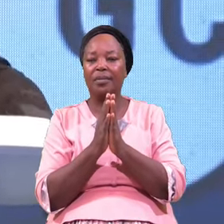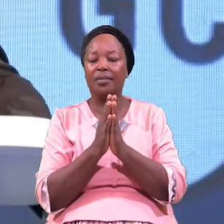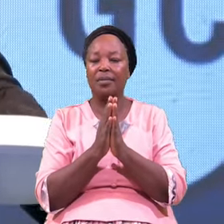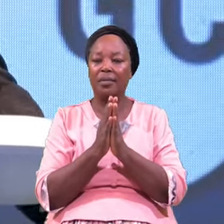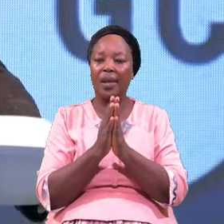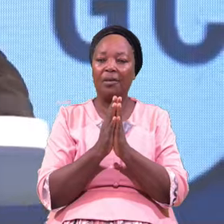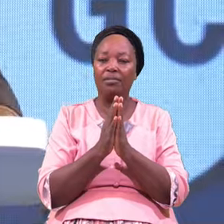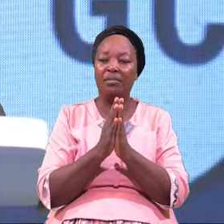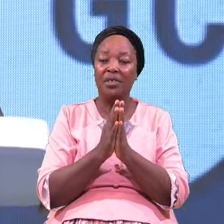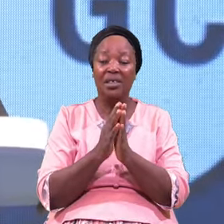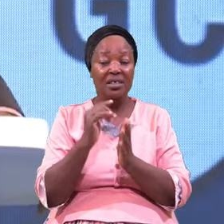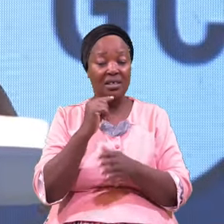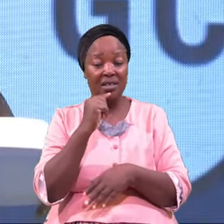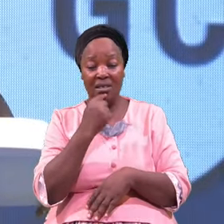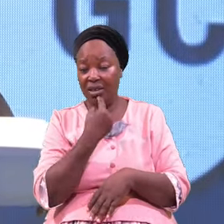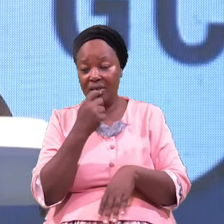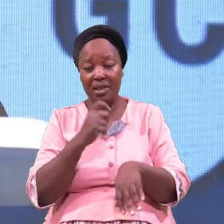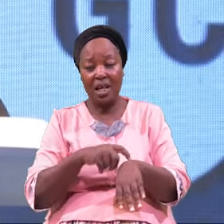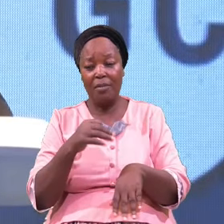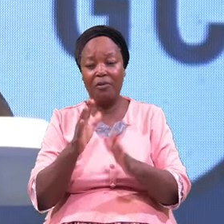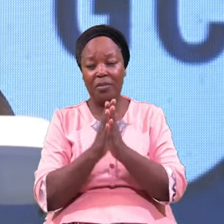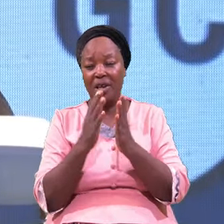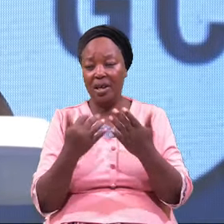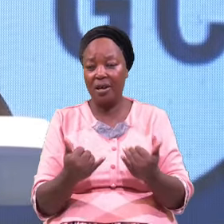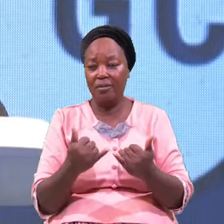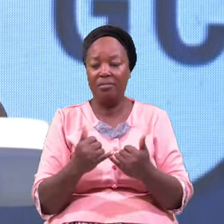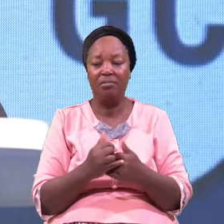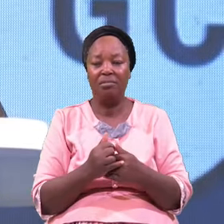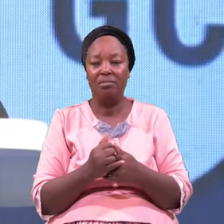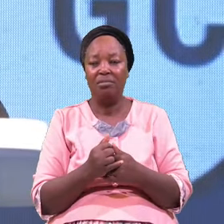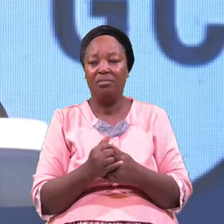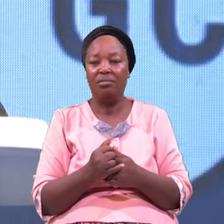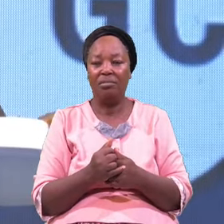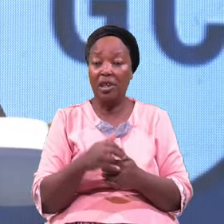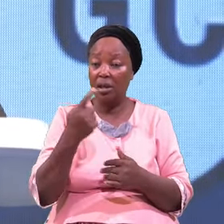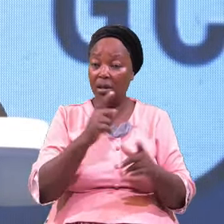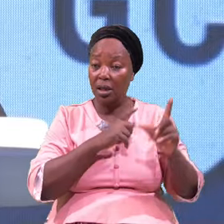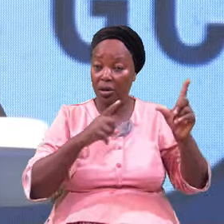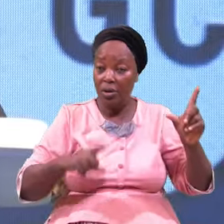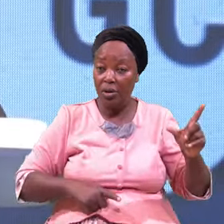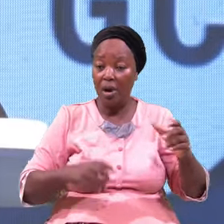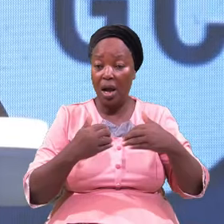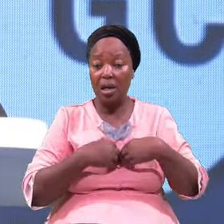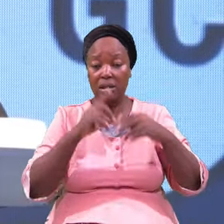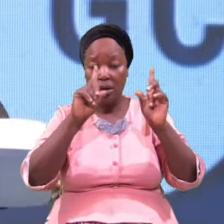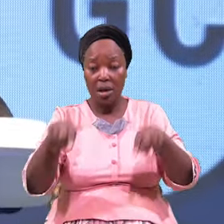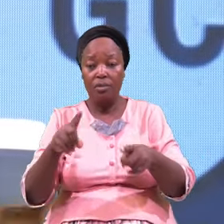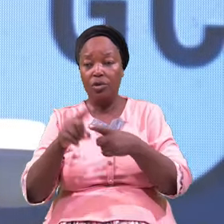It's Bowed And Eyes Closed The Lord Has Come To You Tonight